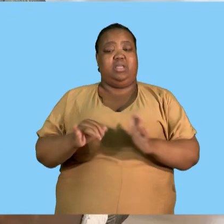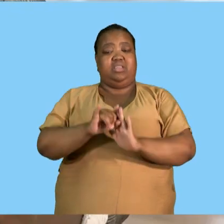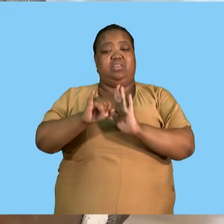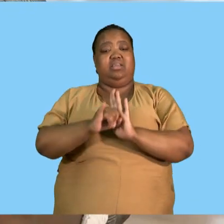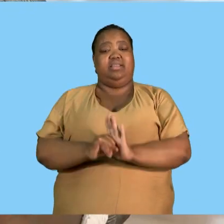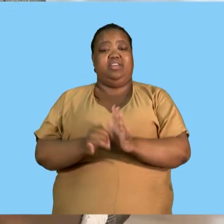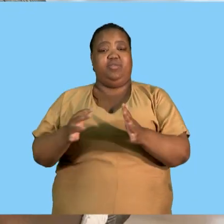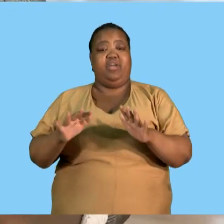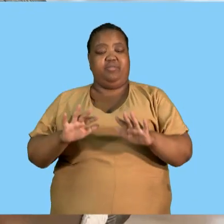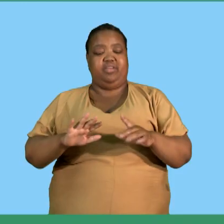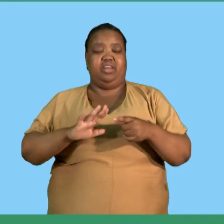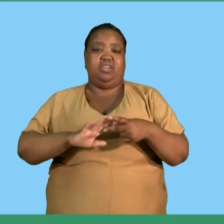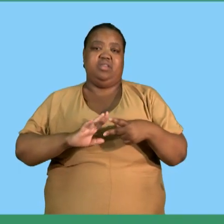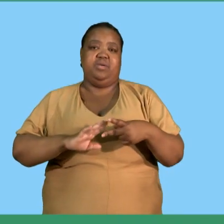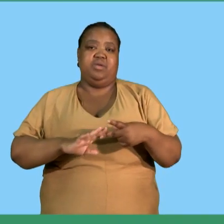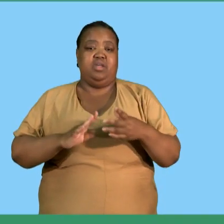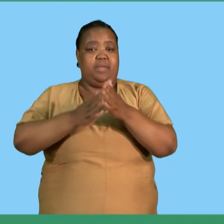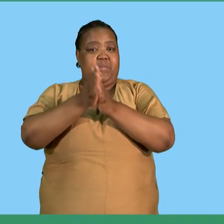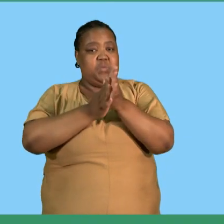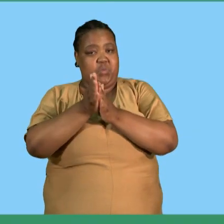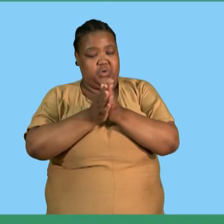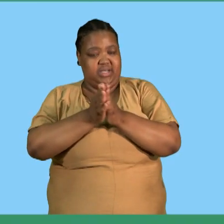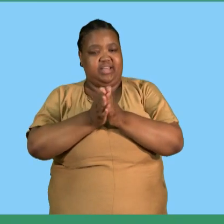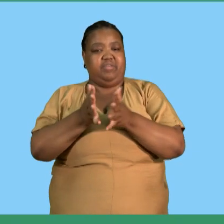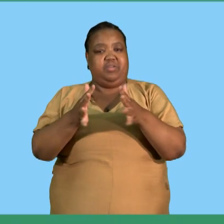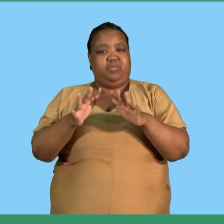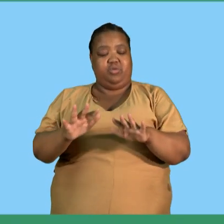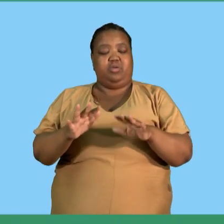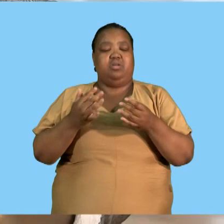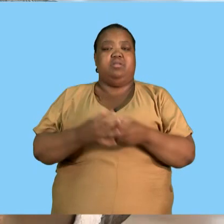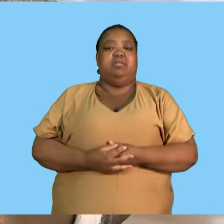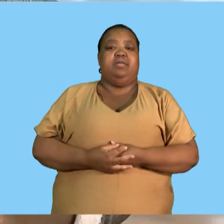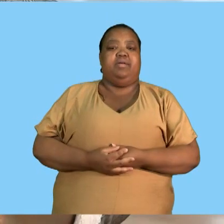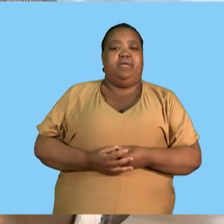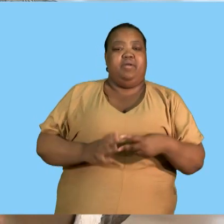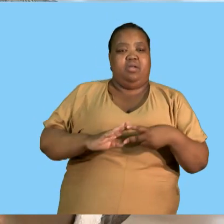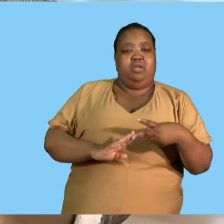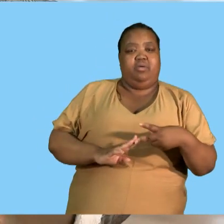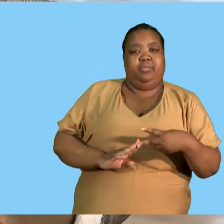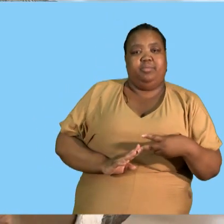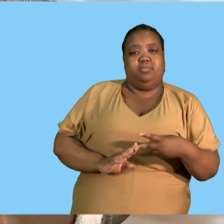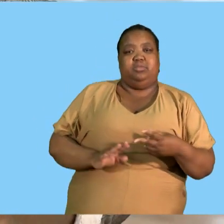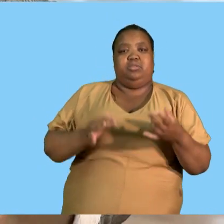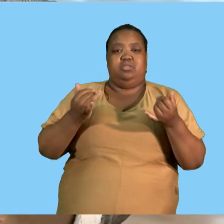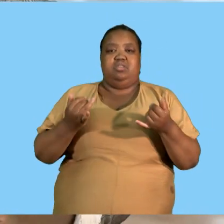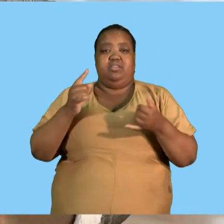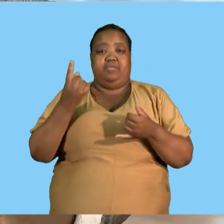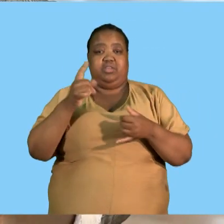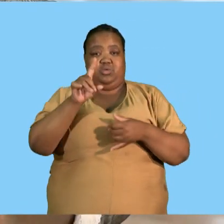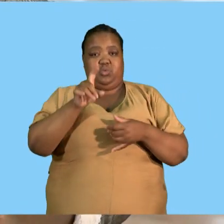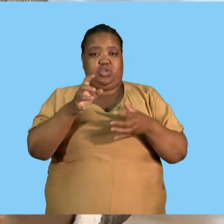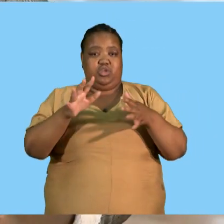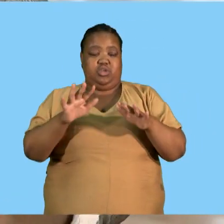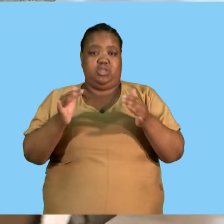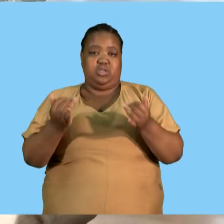it said identified we've identified and we've motivated so that is it for the